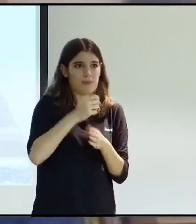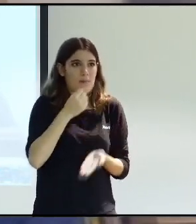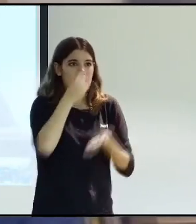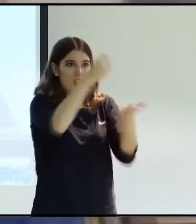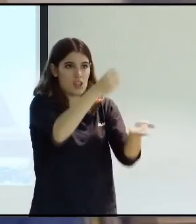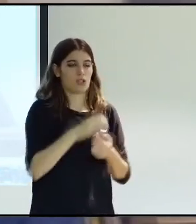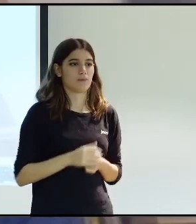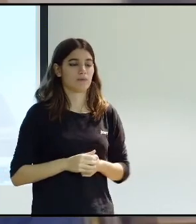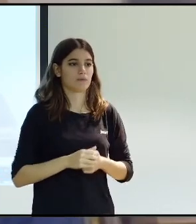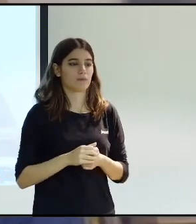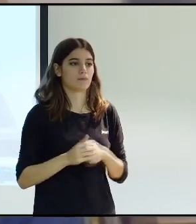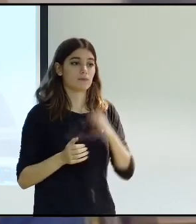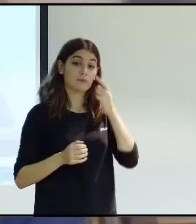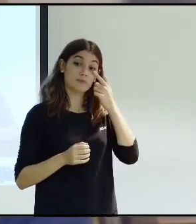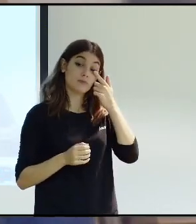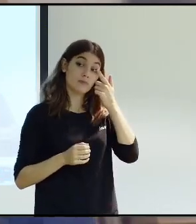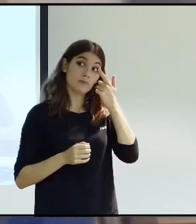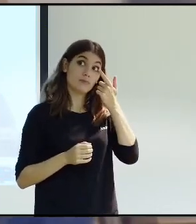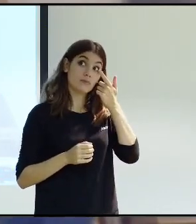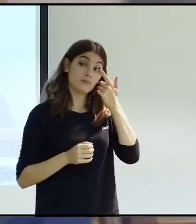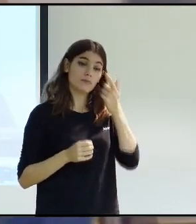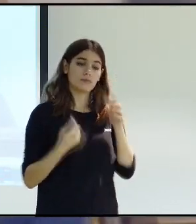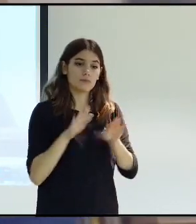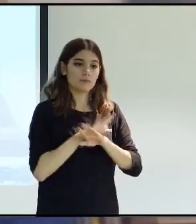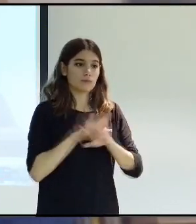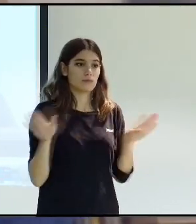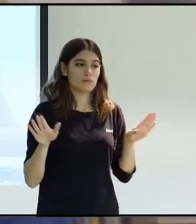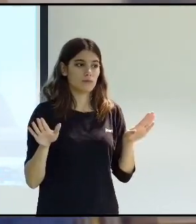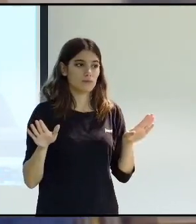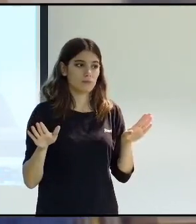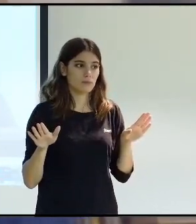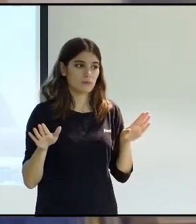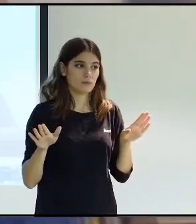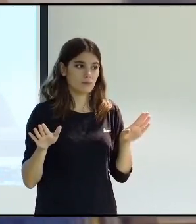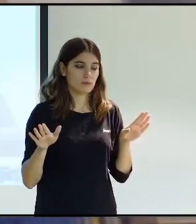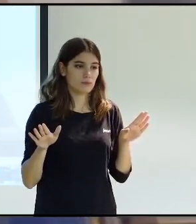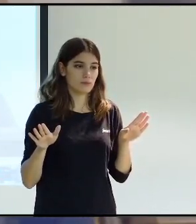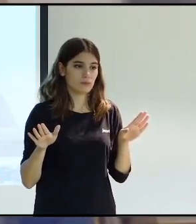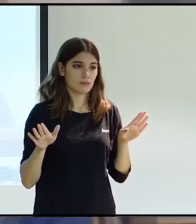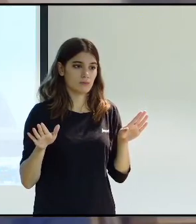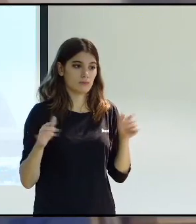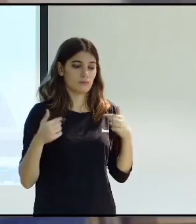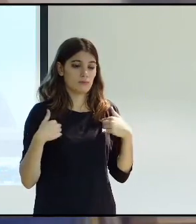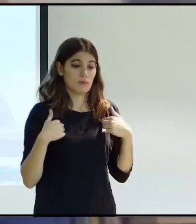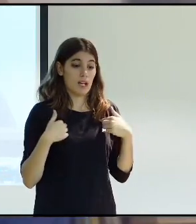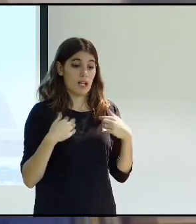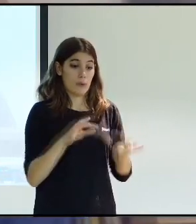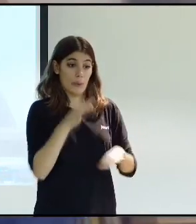to look at. So, as I say, I'm repeating, there would be a tax on the VAT,